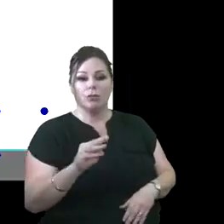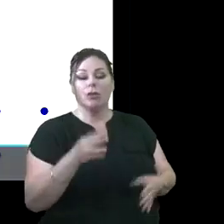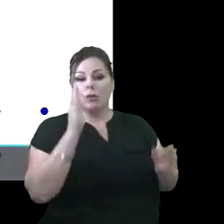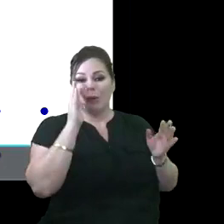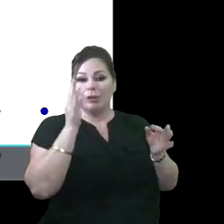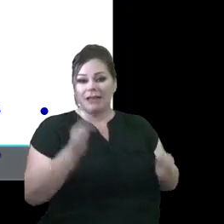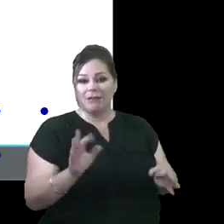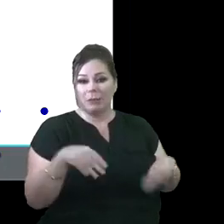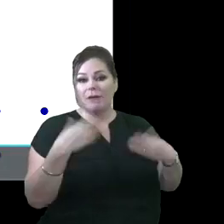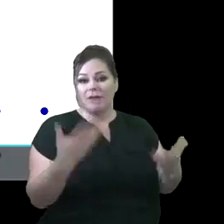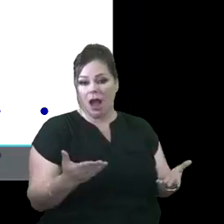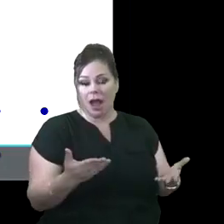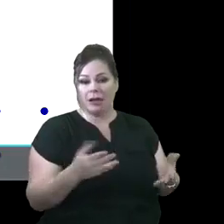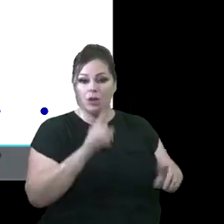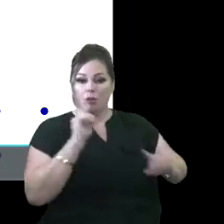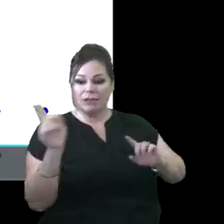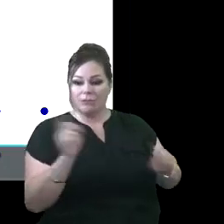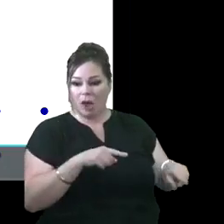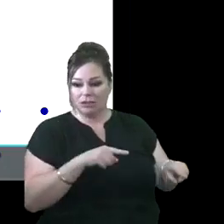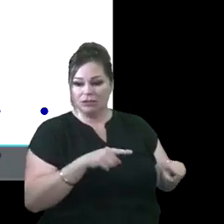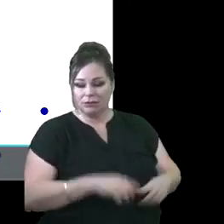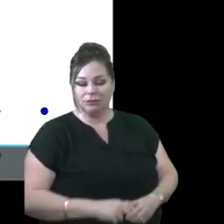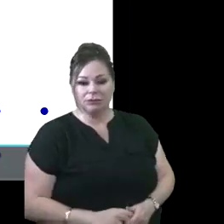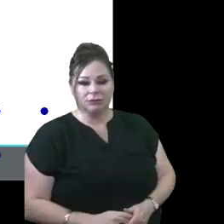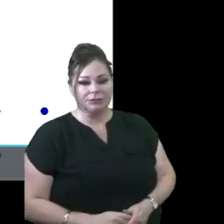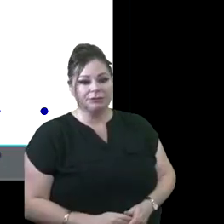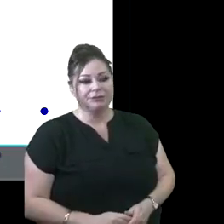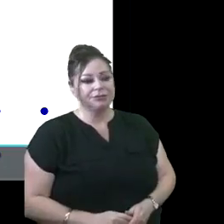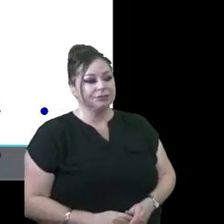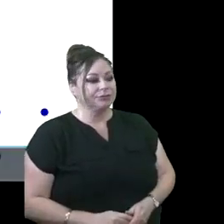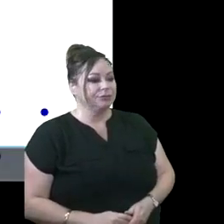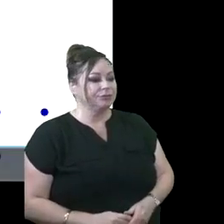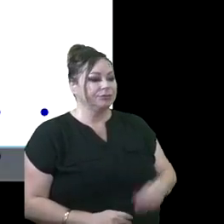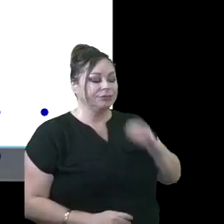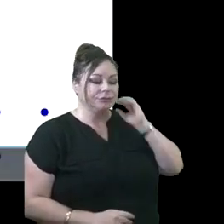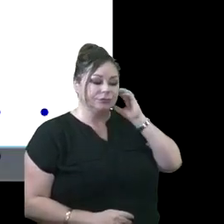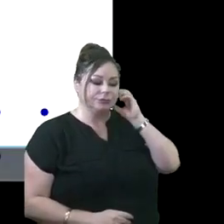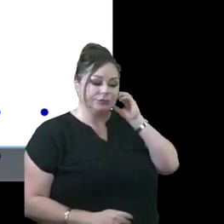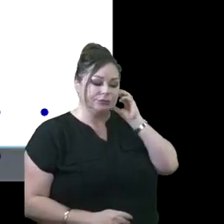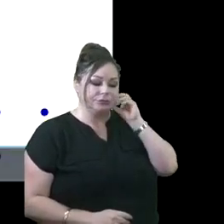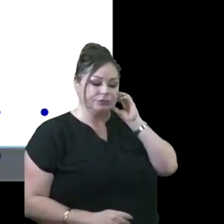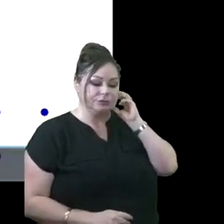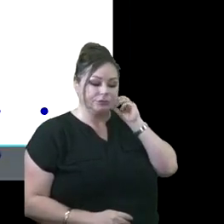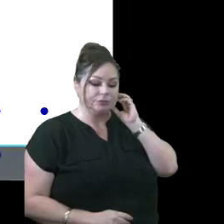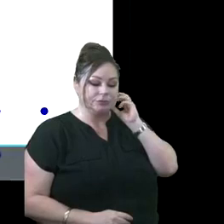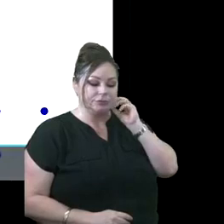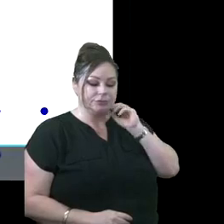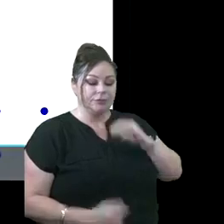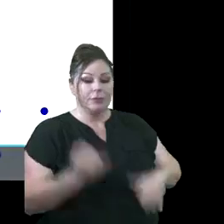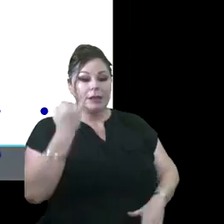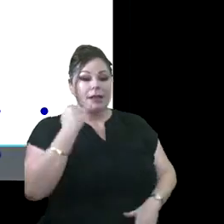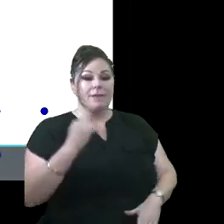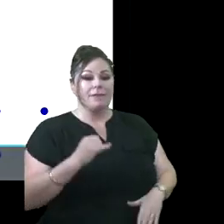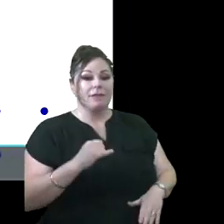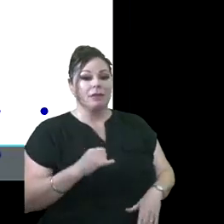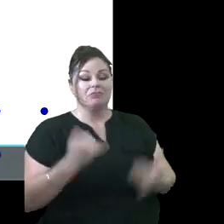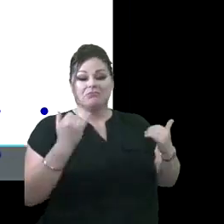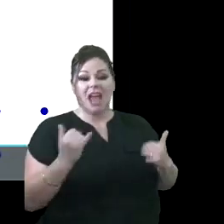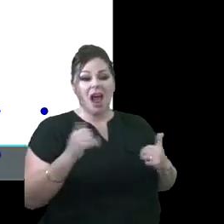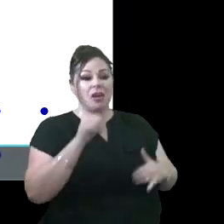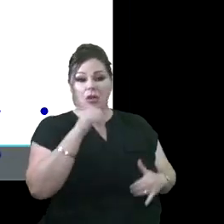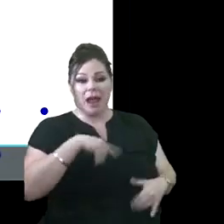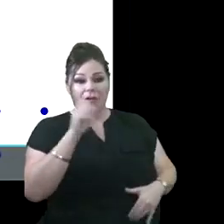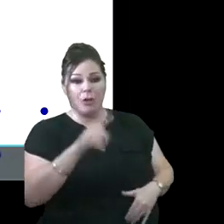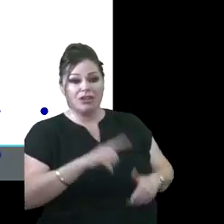provide a response to those questions. If by chance, if do not think of a question this